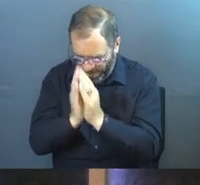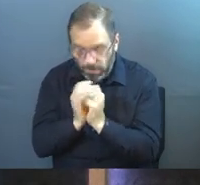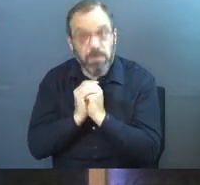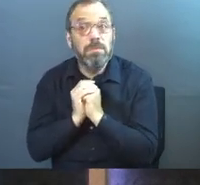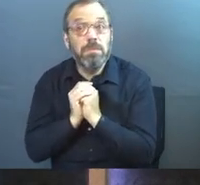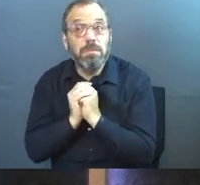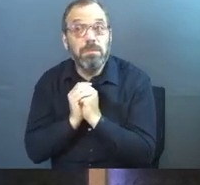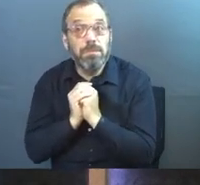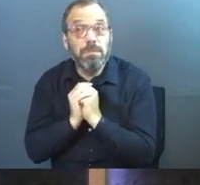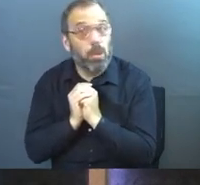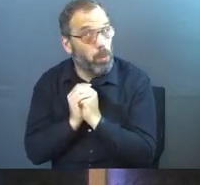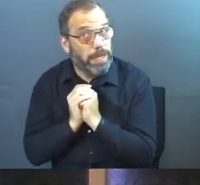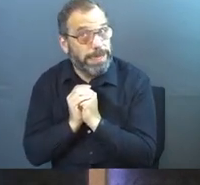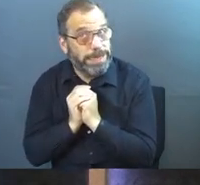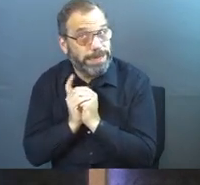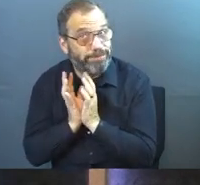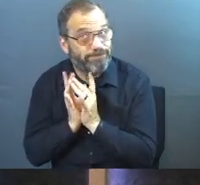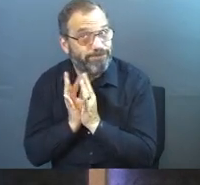Oh, don't you?